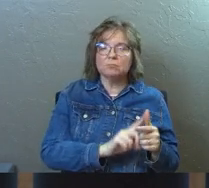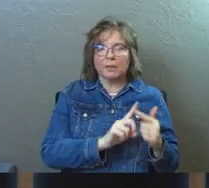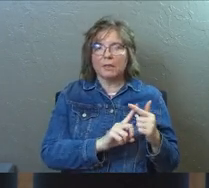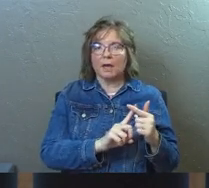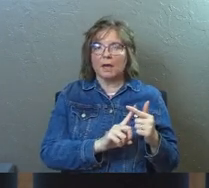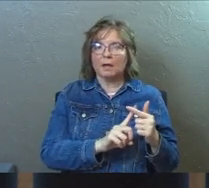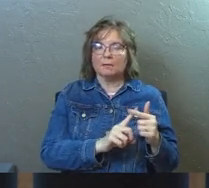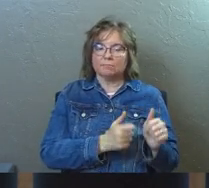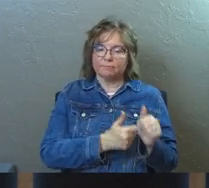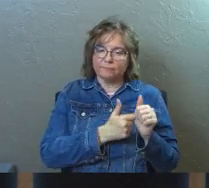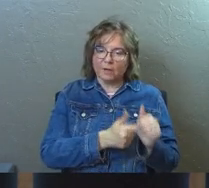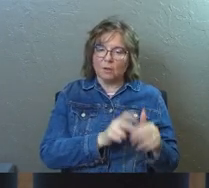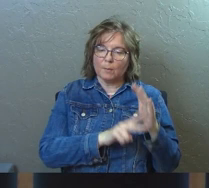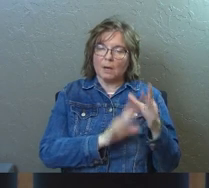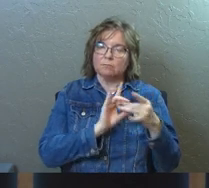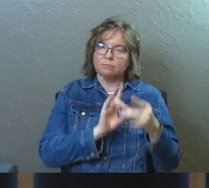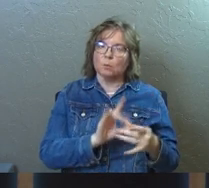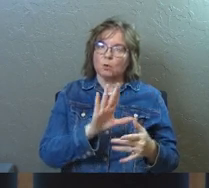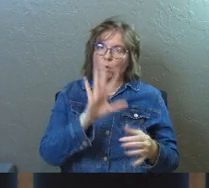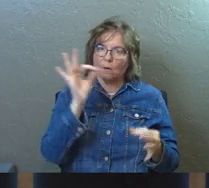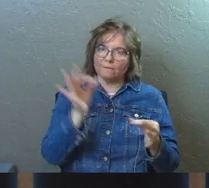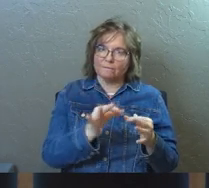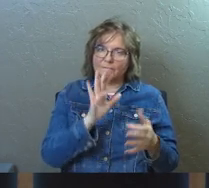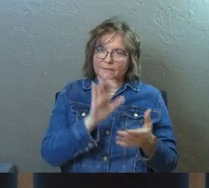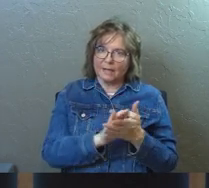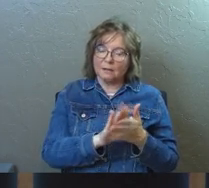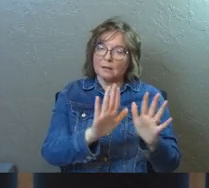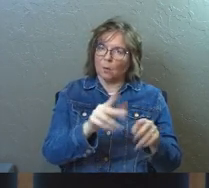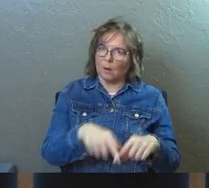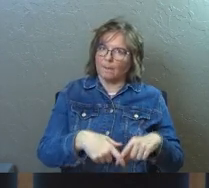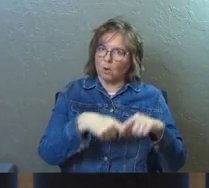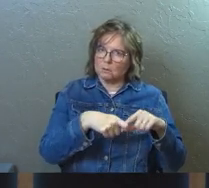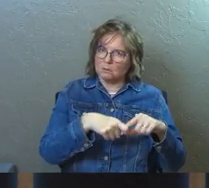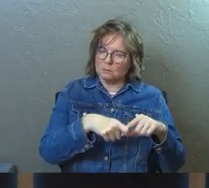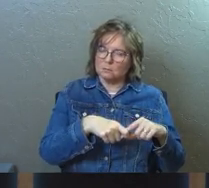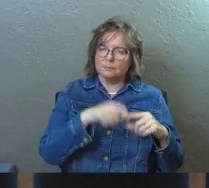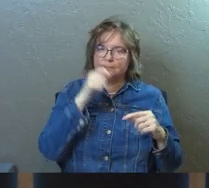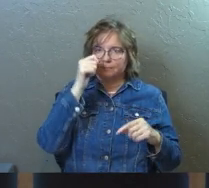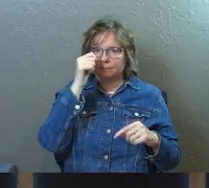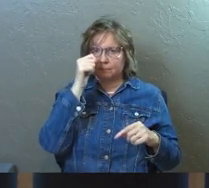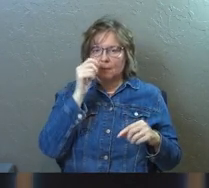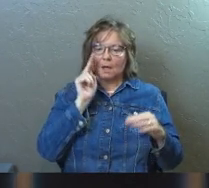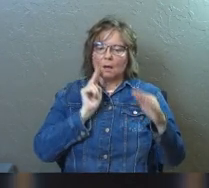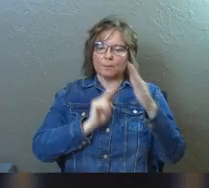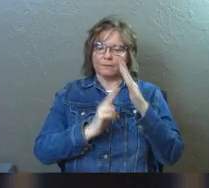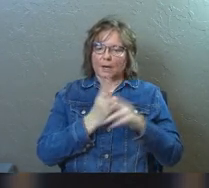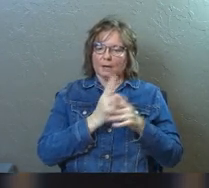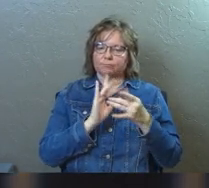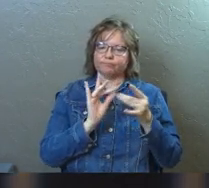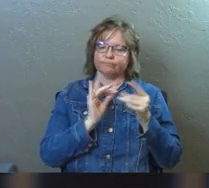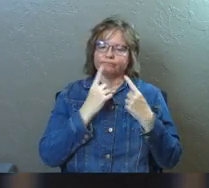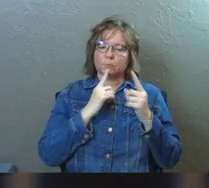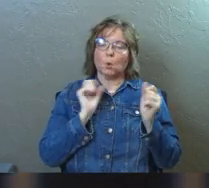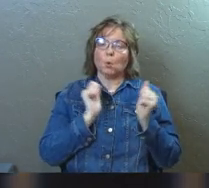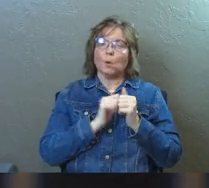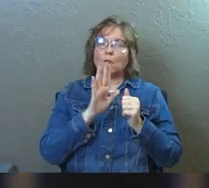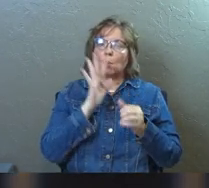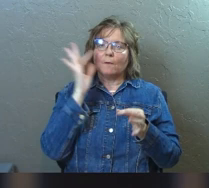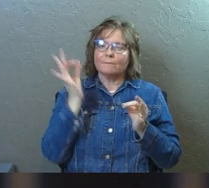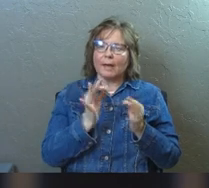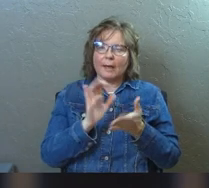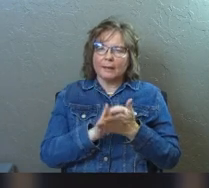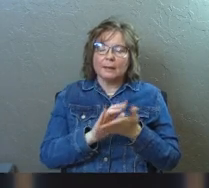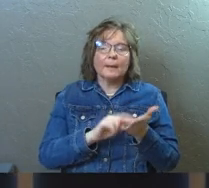prophesy in accordance with your faith. Just, I want to pause there real quick. Prophesy in accordance with your faith. In accordance with your faith